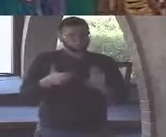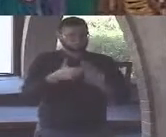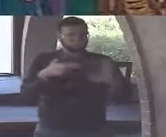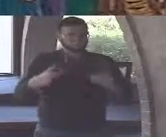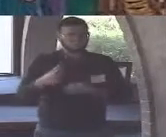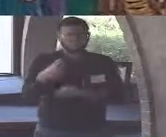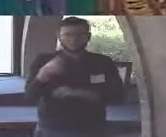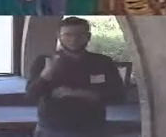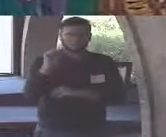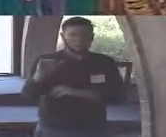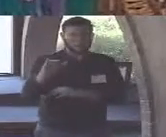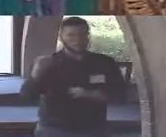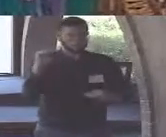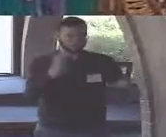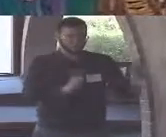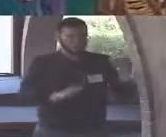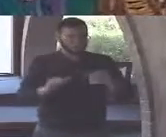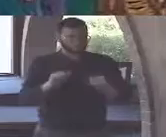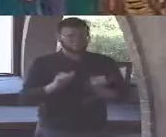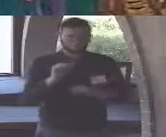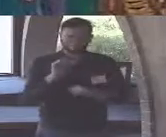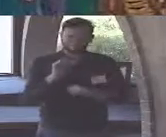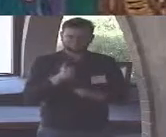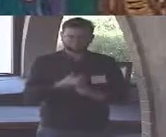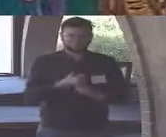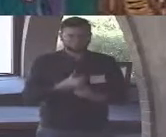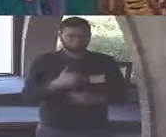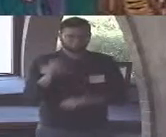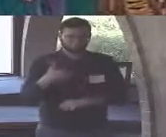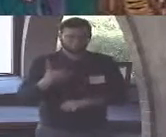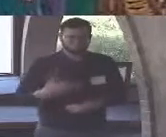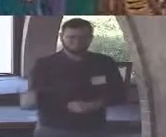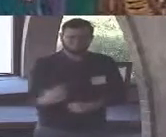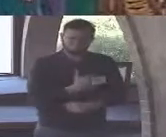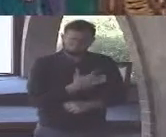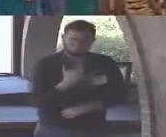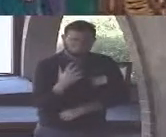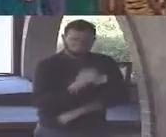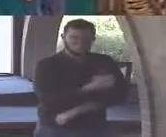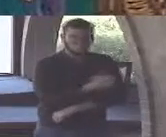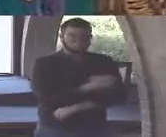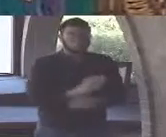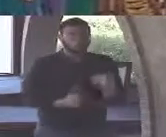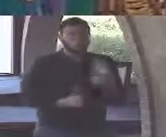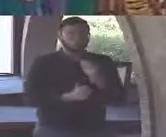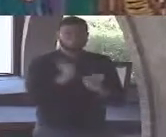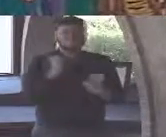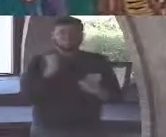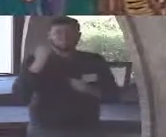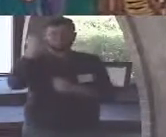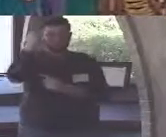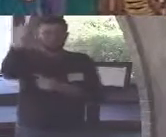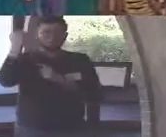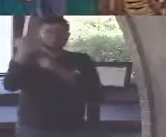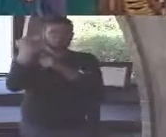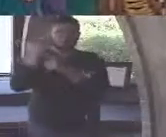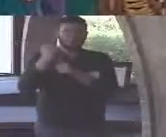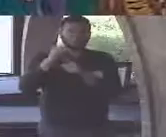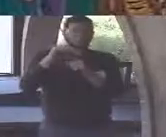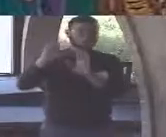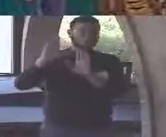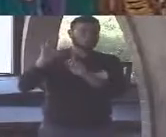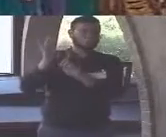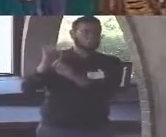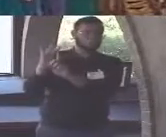idea one that is often misunderstood as most powerful ideas are Nietzsche is not talking about a